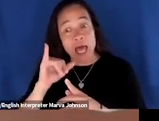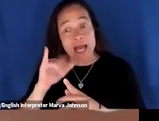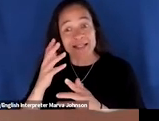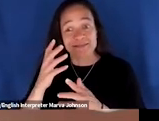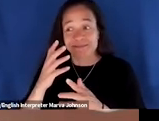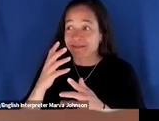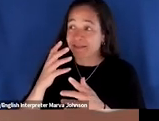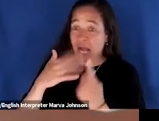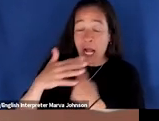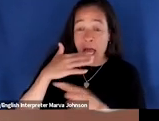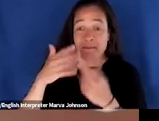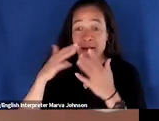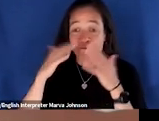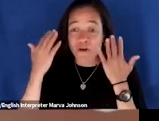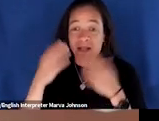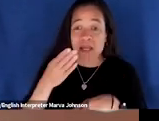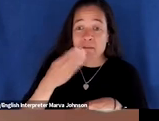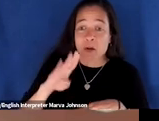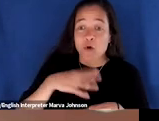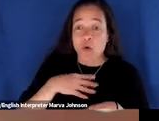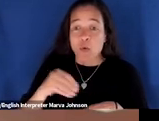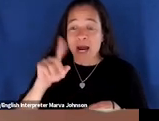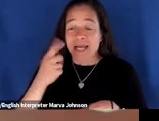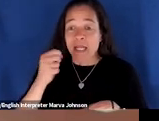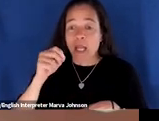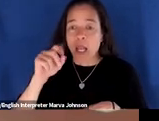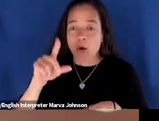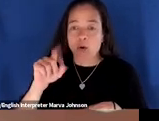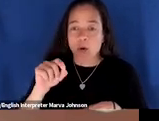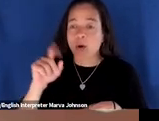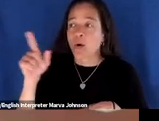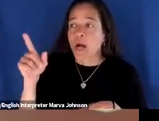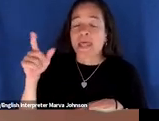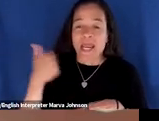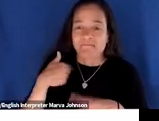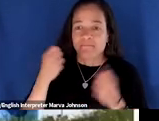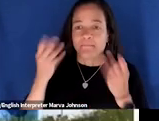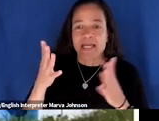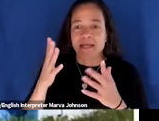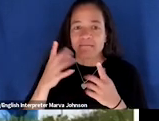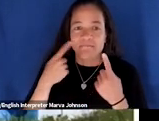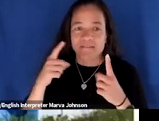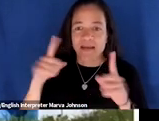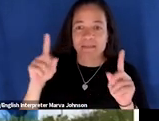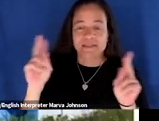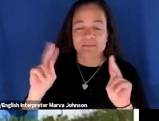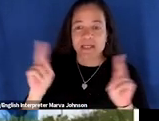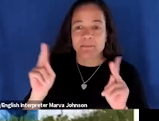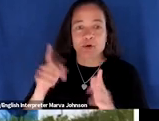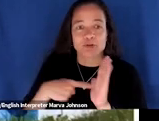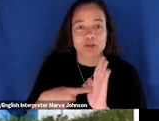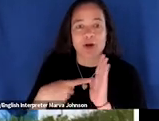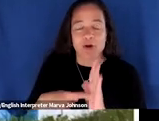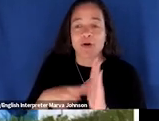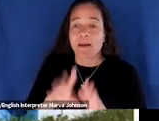logo you know they they have all these celebrities and this is how they try to make themselves seem authentic and cool but the reality is you know sorry here the